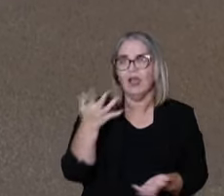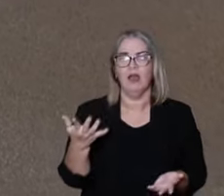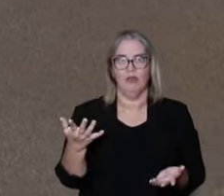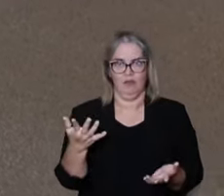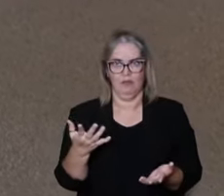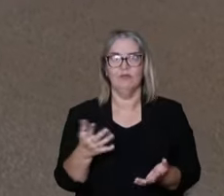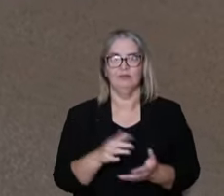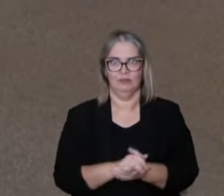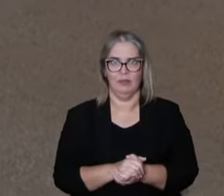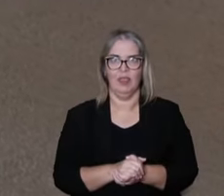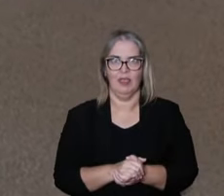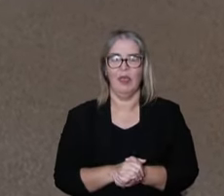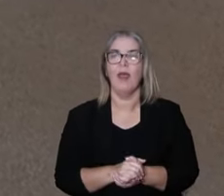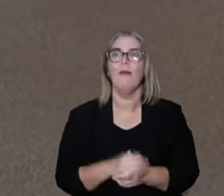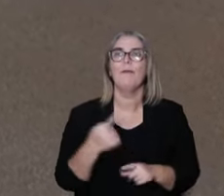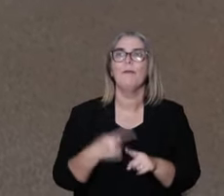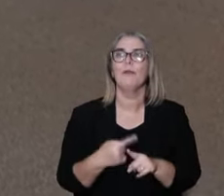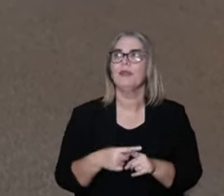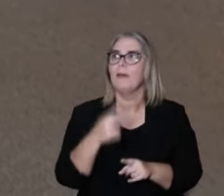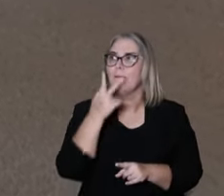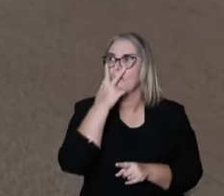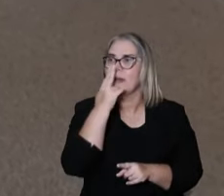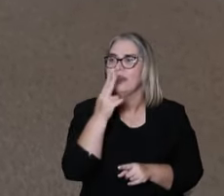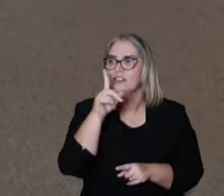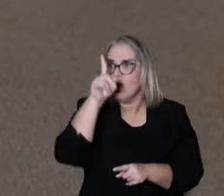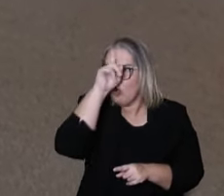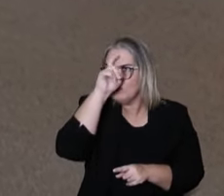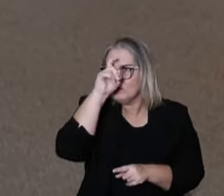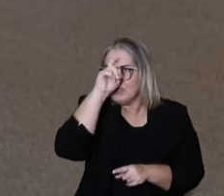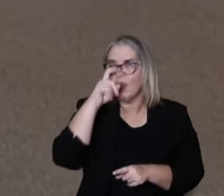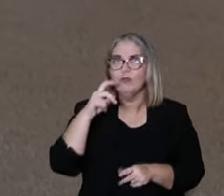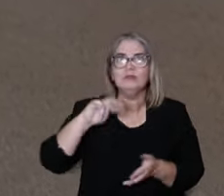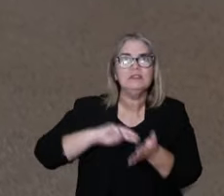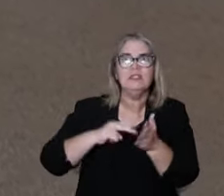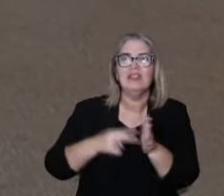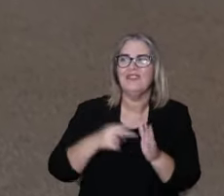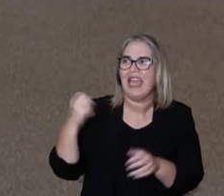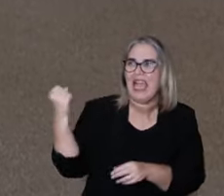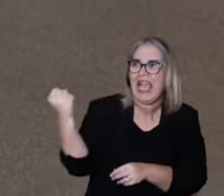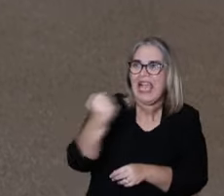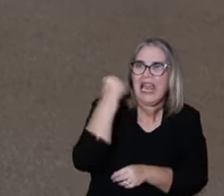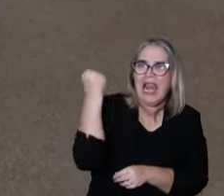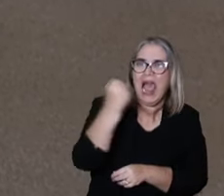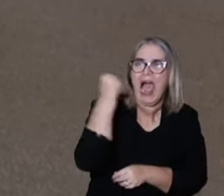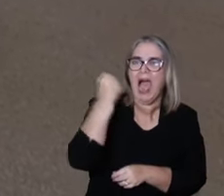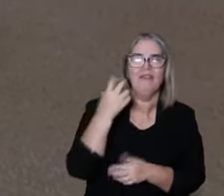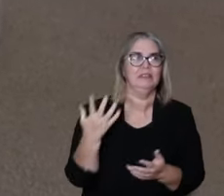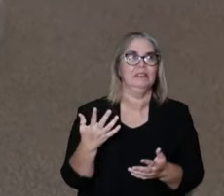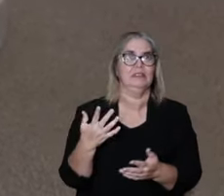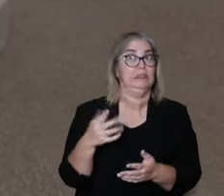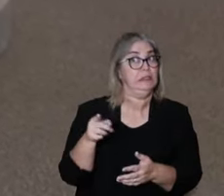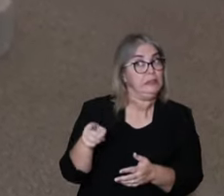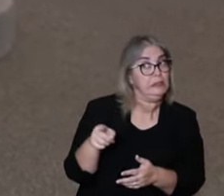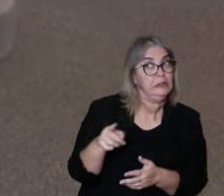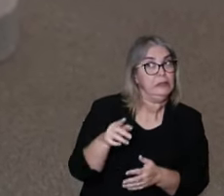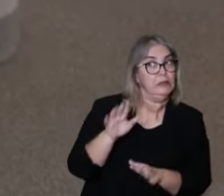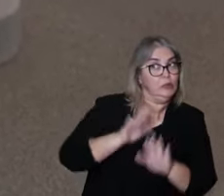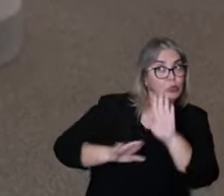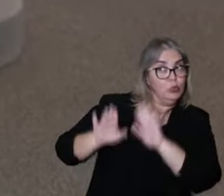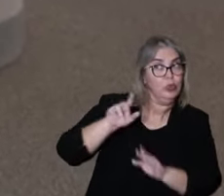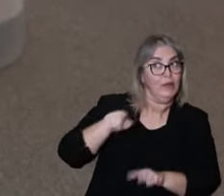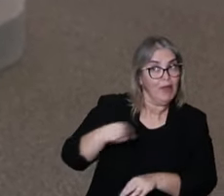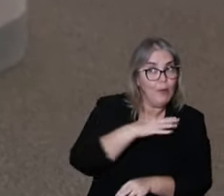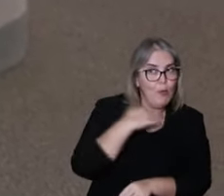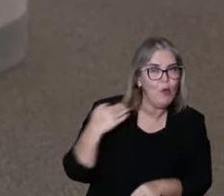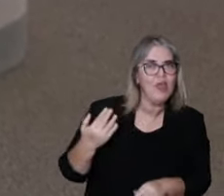remarkable for biomedicine in a way of having a perspective of an extreme situation in